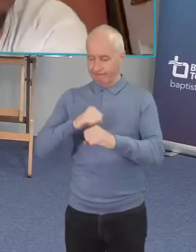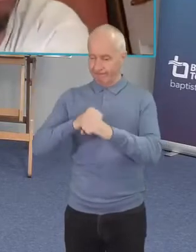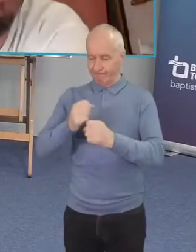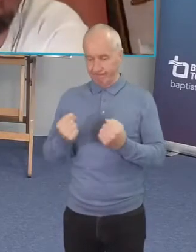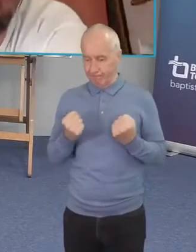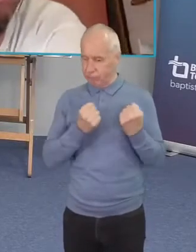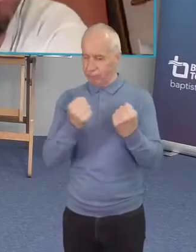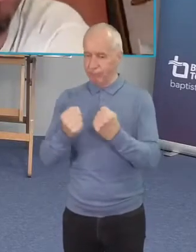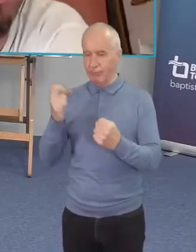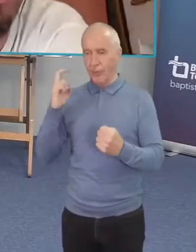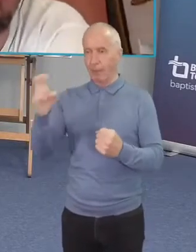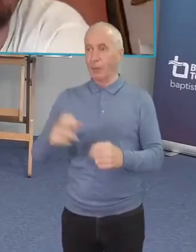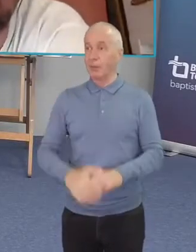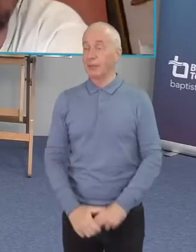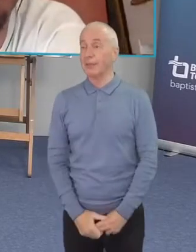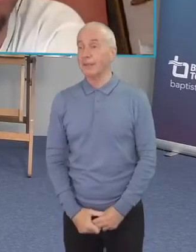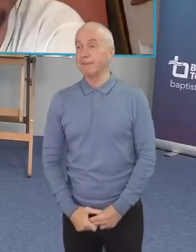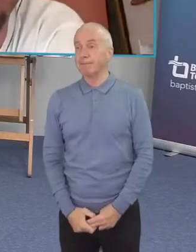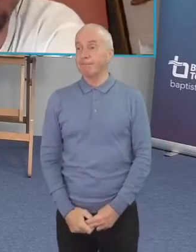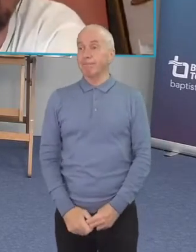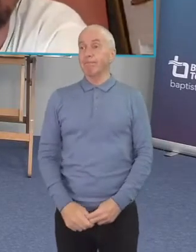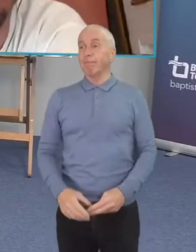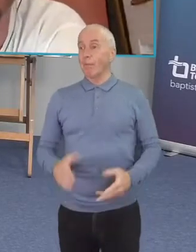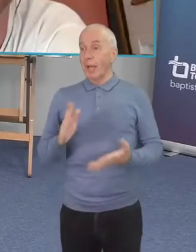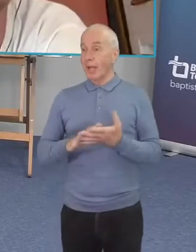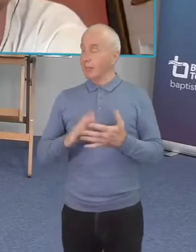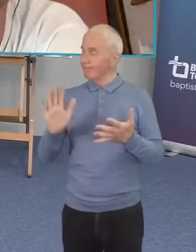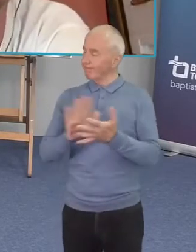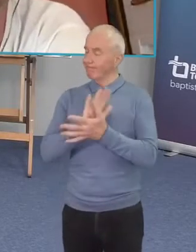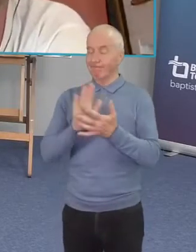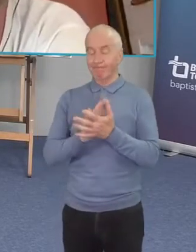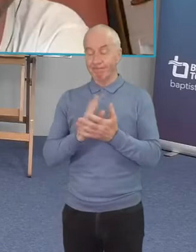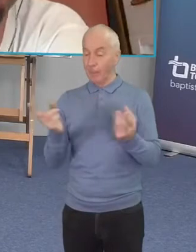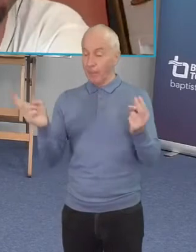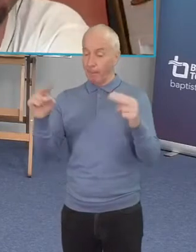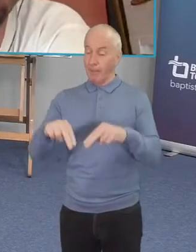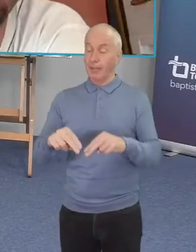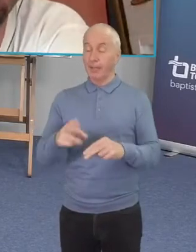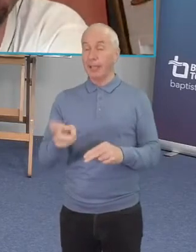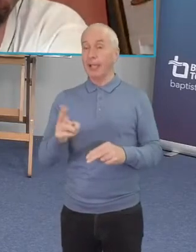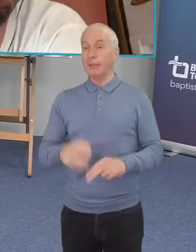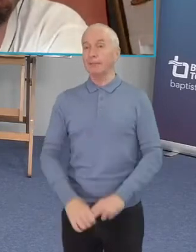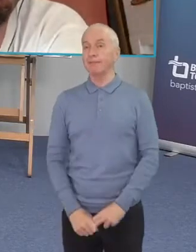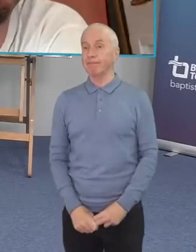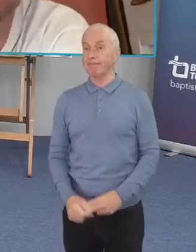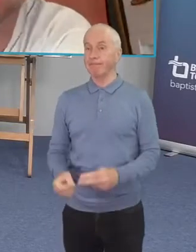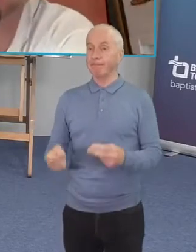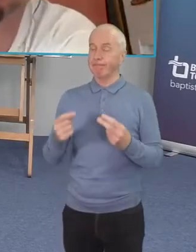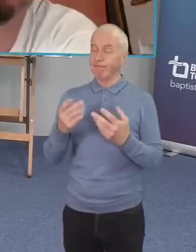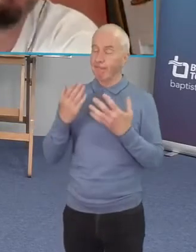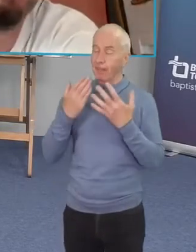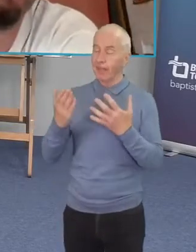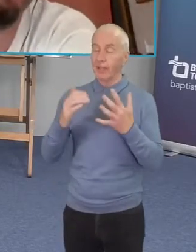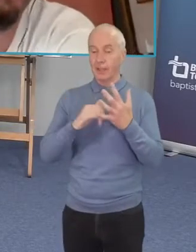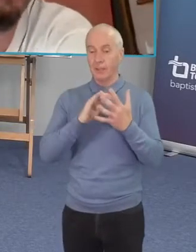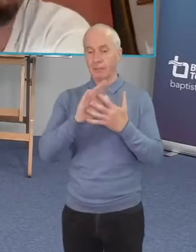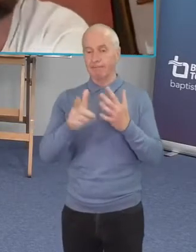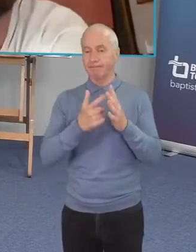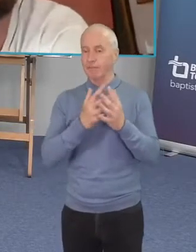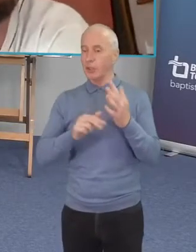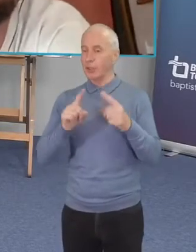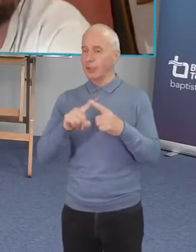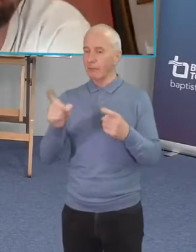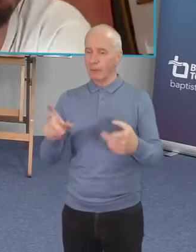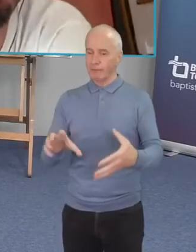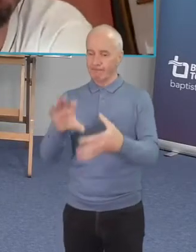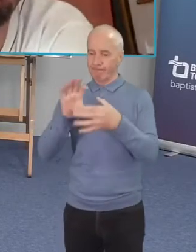uh i'm uh glad to be with you all fantastic shane thank you so much for joining us